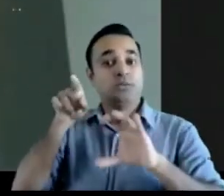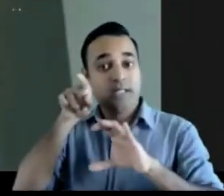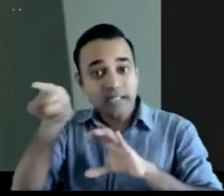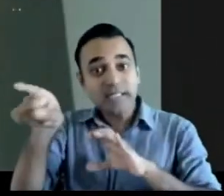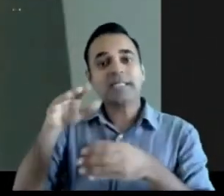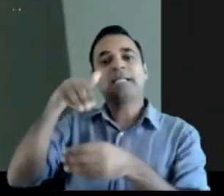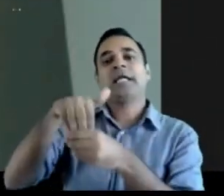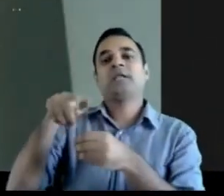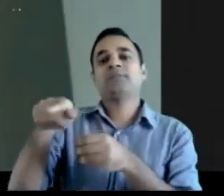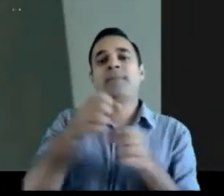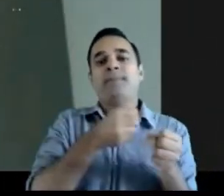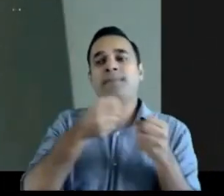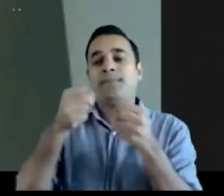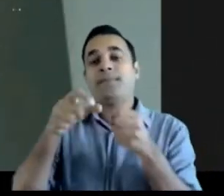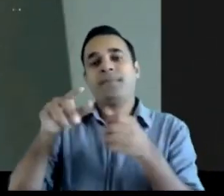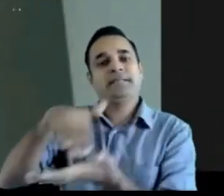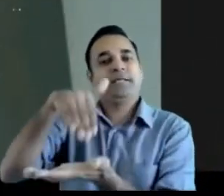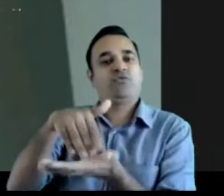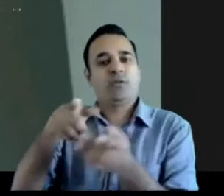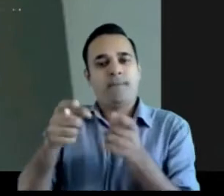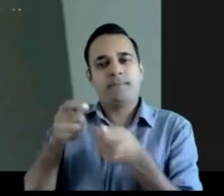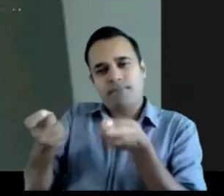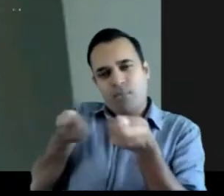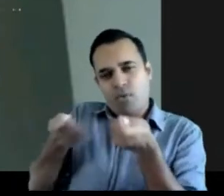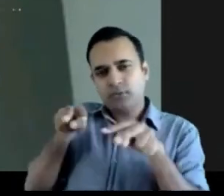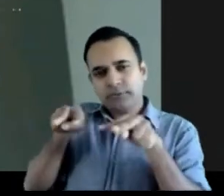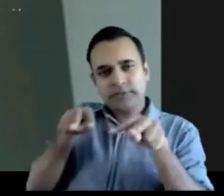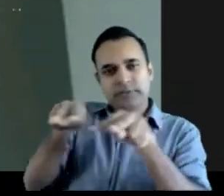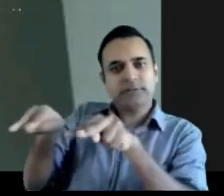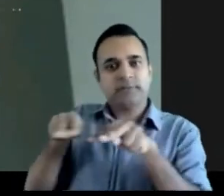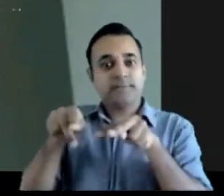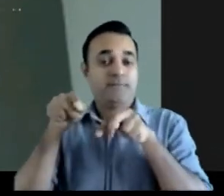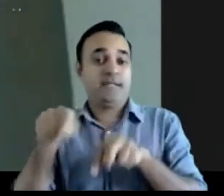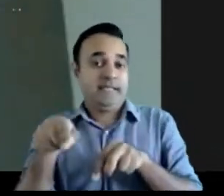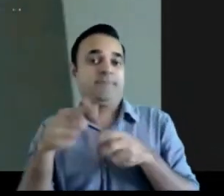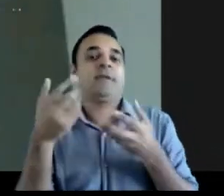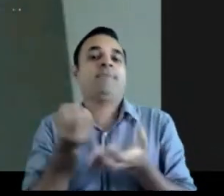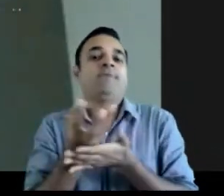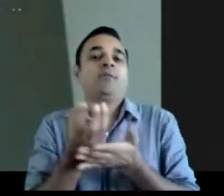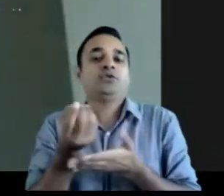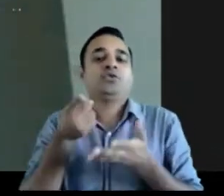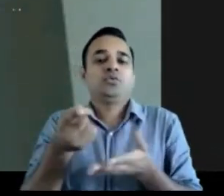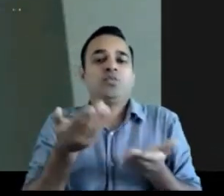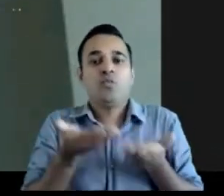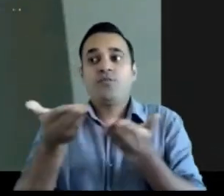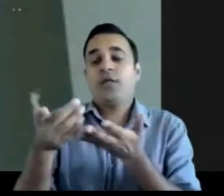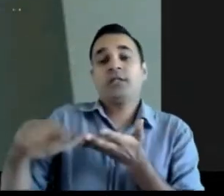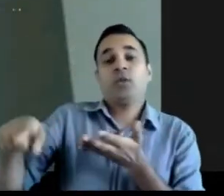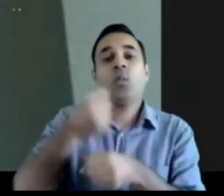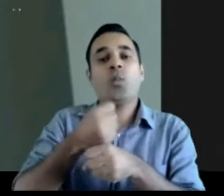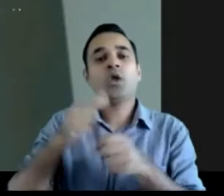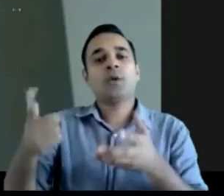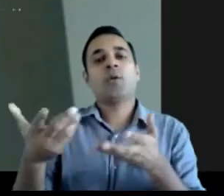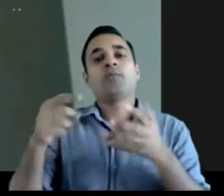in bangkok the regional office for asia pacific and has done a lot of work as far as